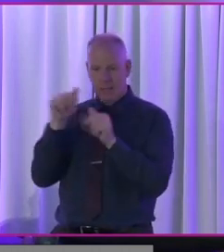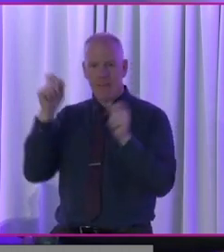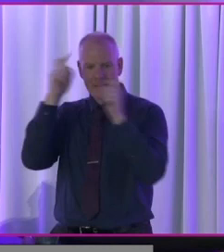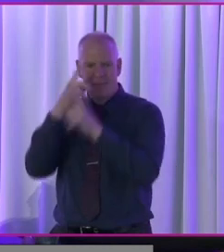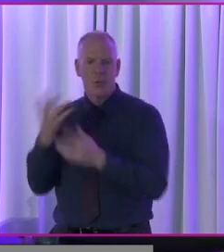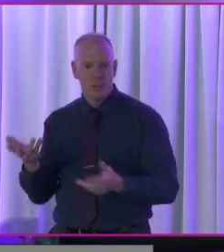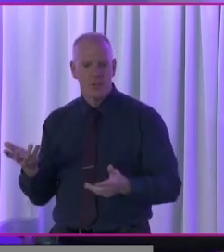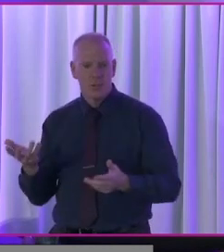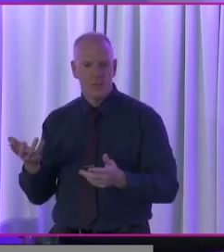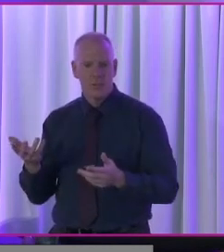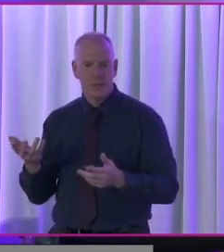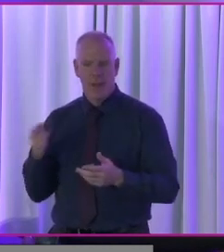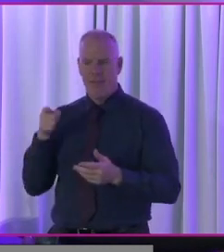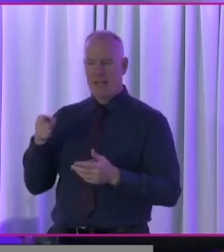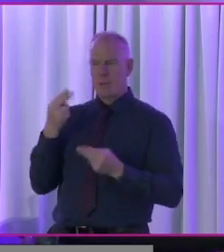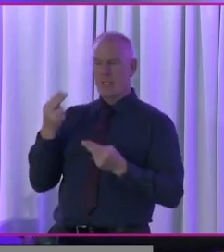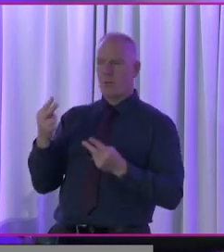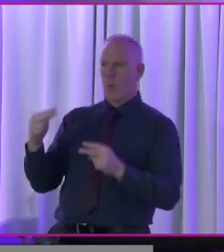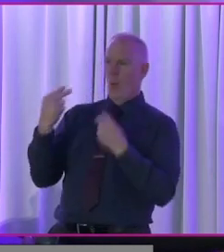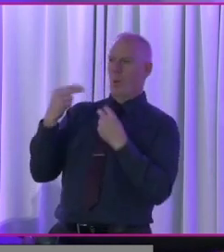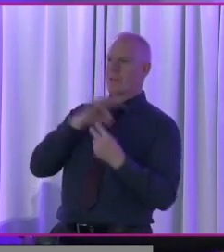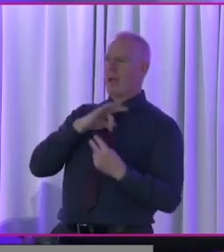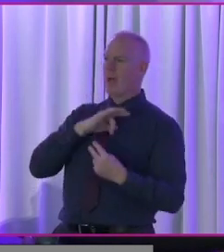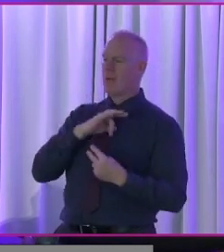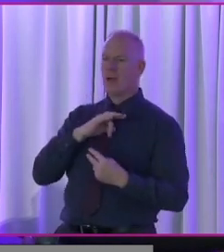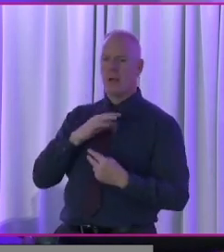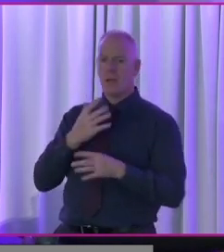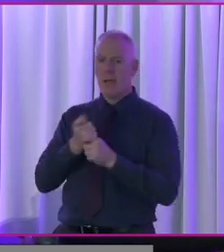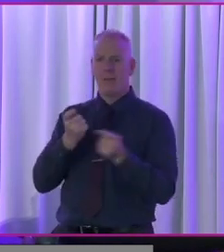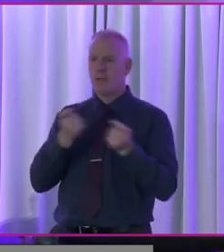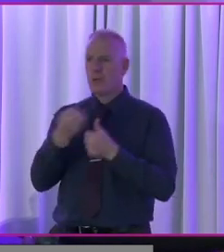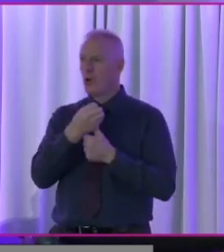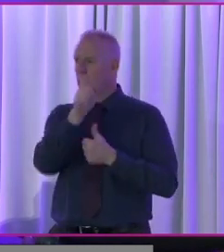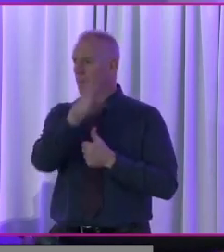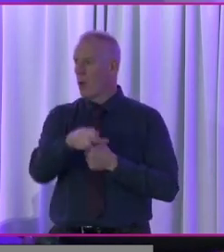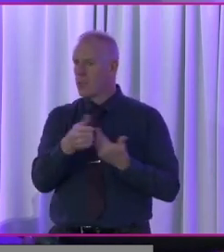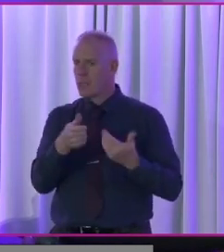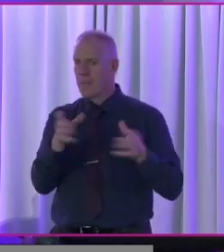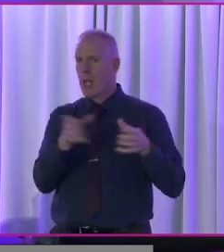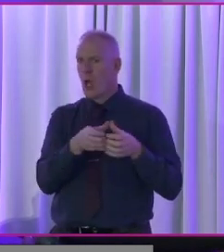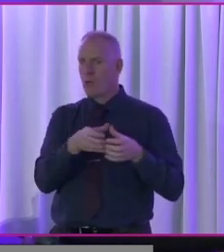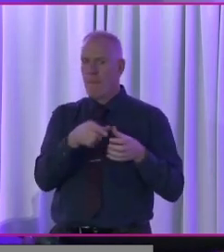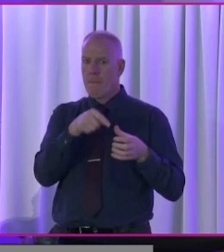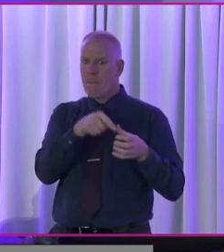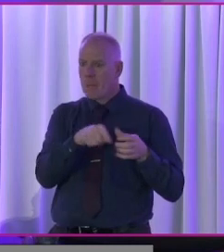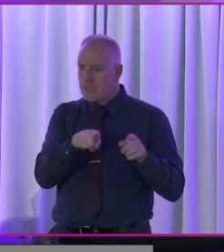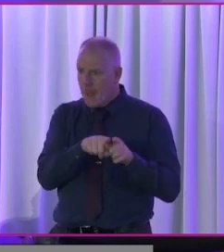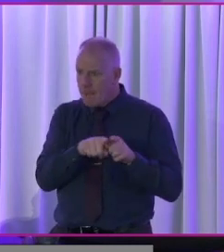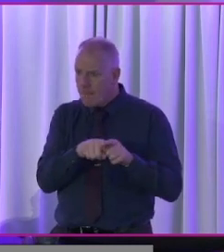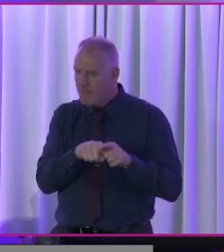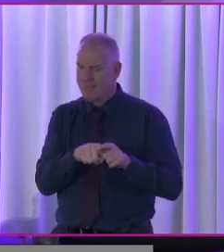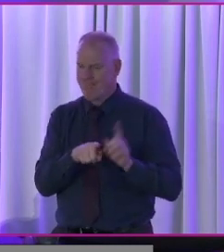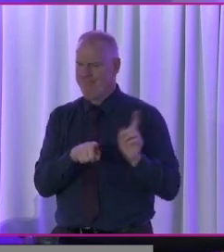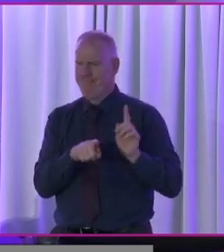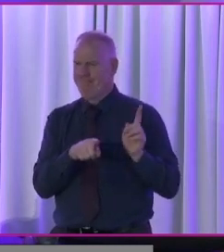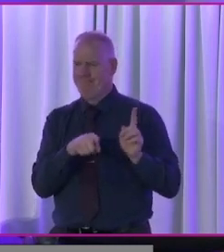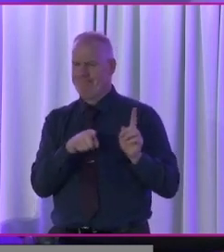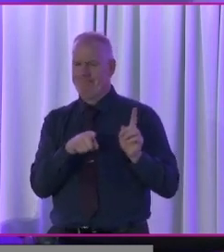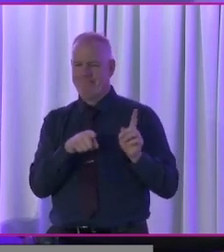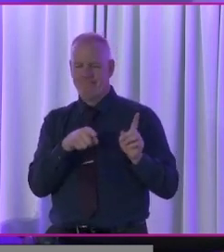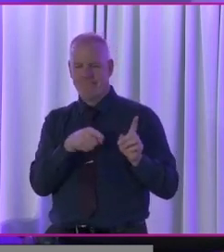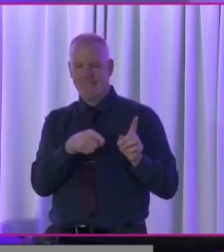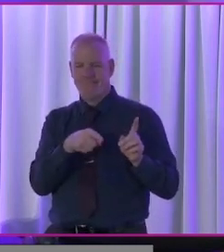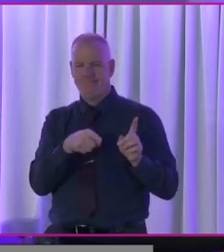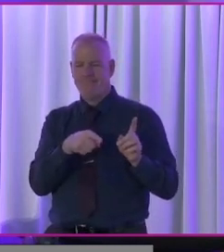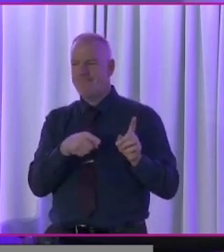And I think that's what we really need to ask ourselves. Uh, we wouldn't treat any other, uh, minority group in that way. Uh, and I think